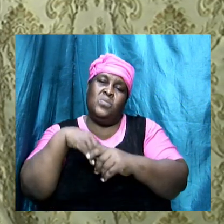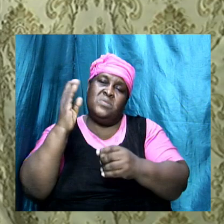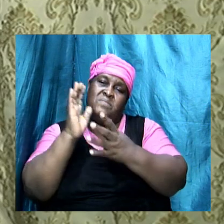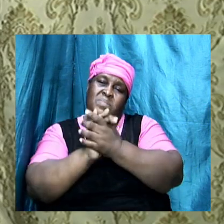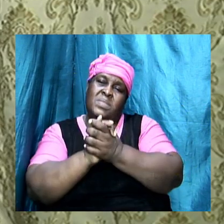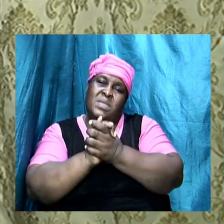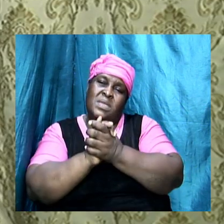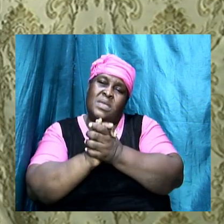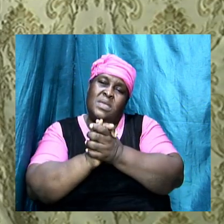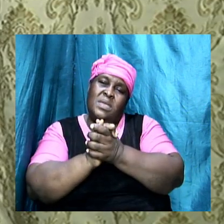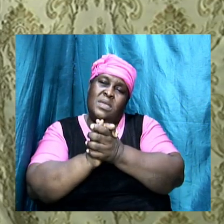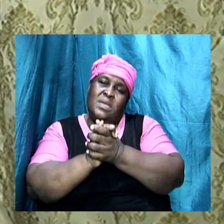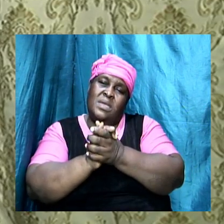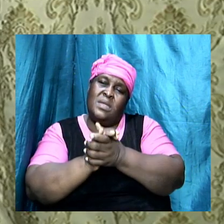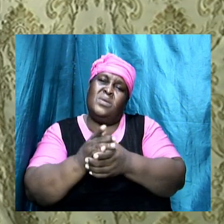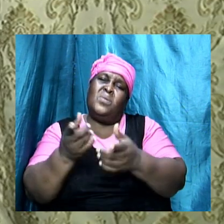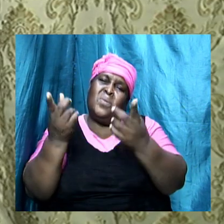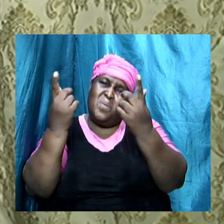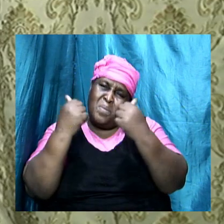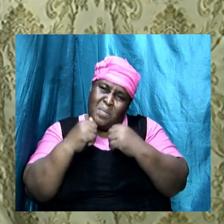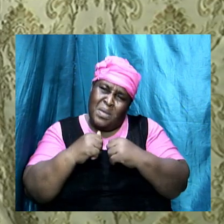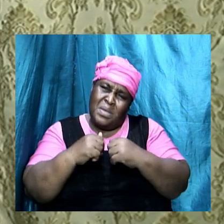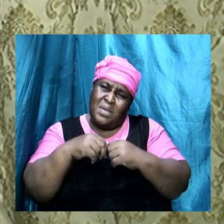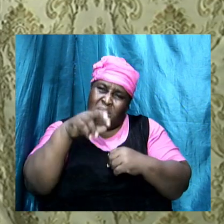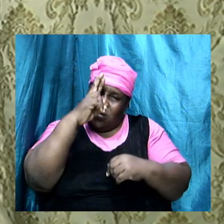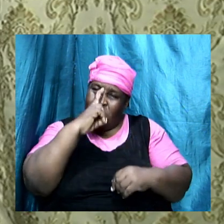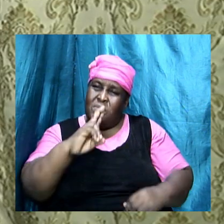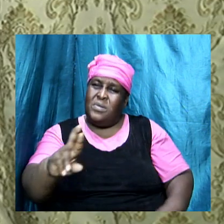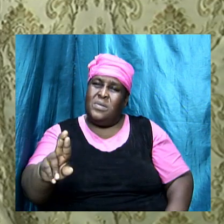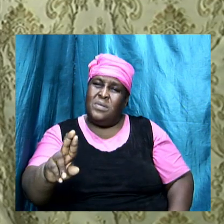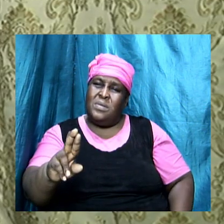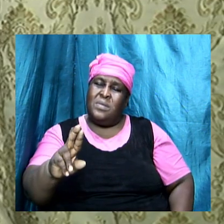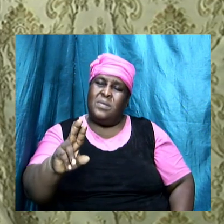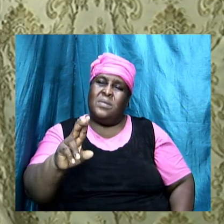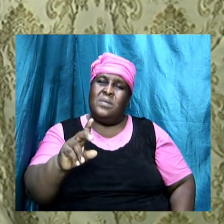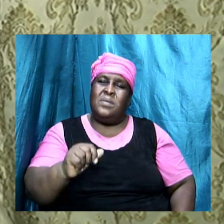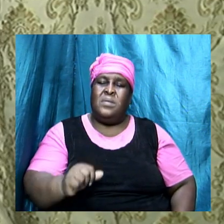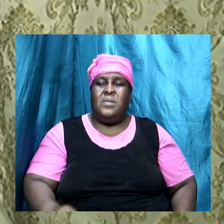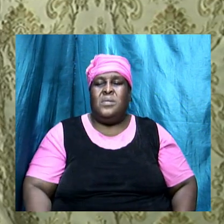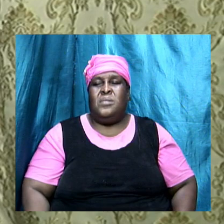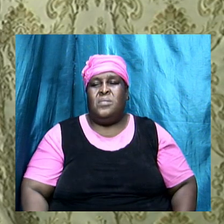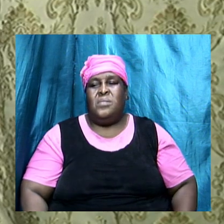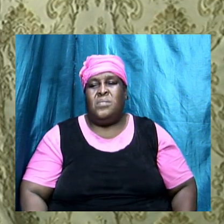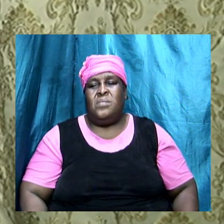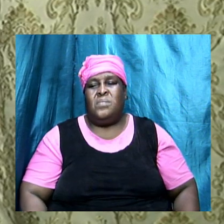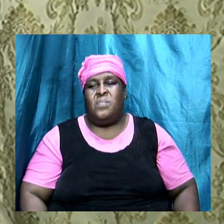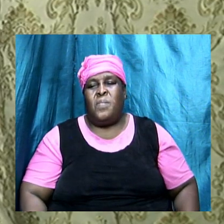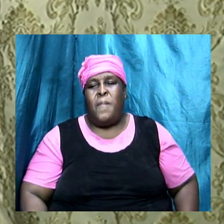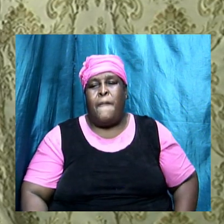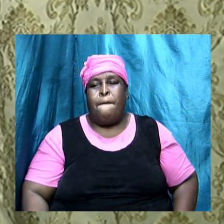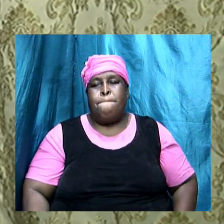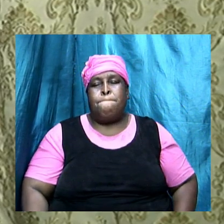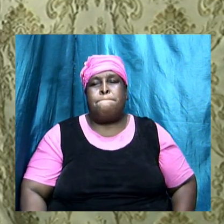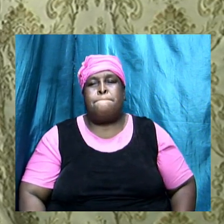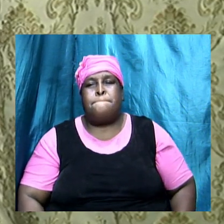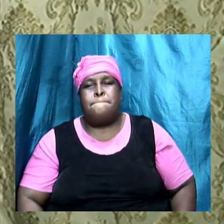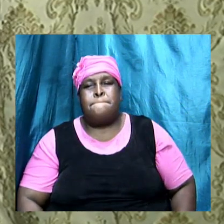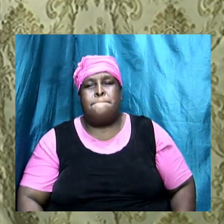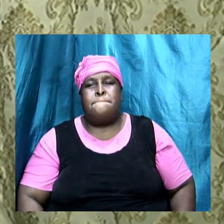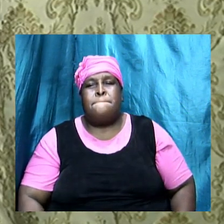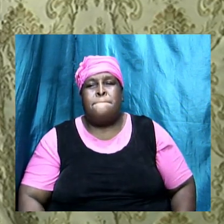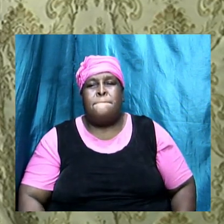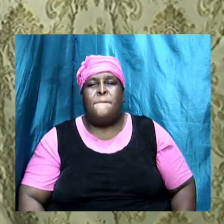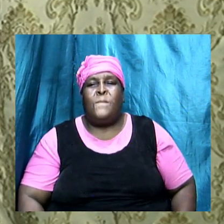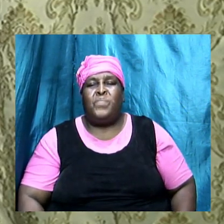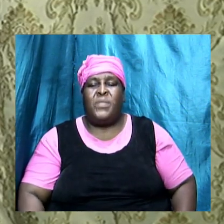and then we come down to Revelation 22 sorry Revelation 2 18 to